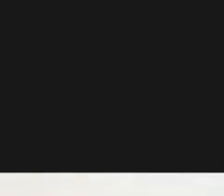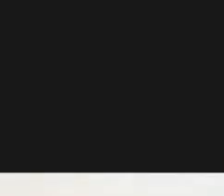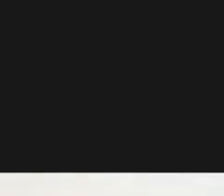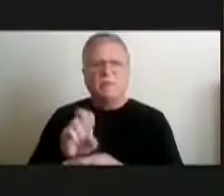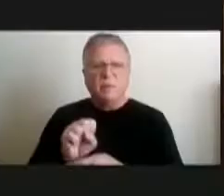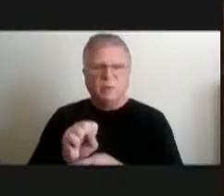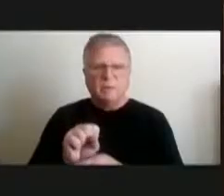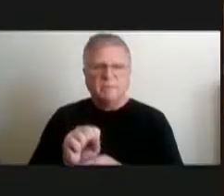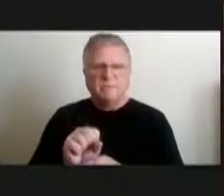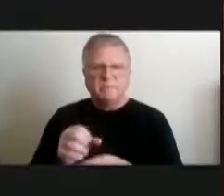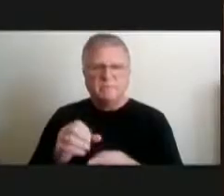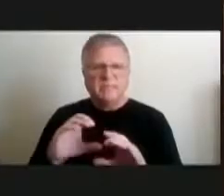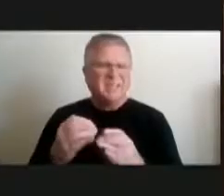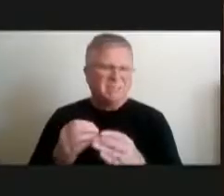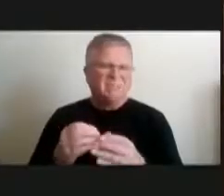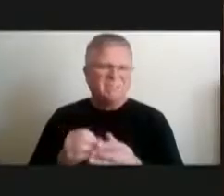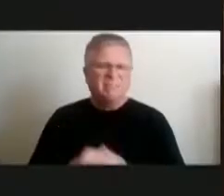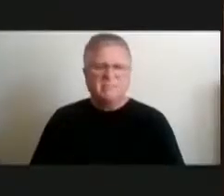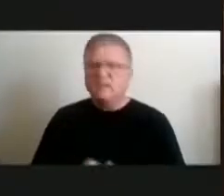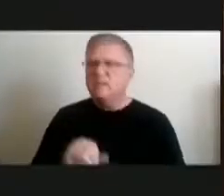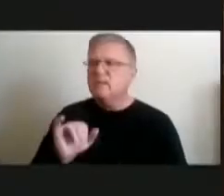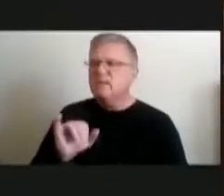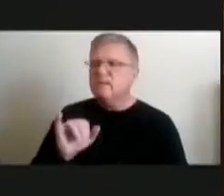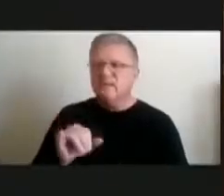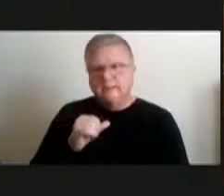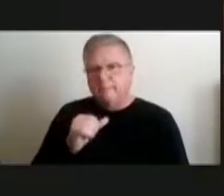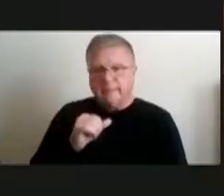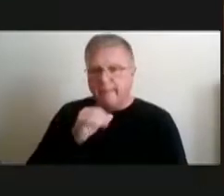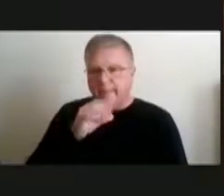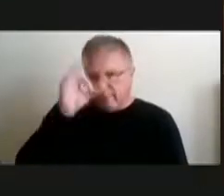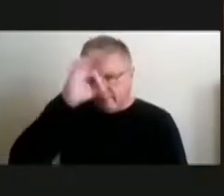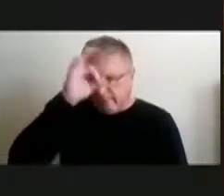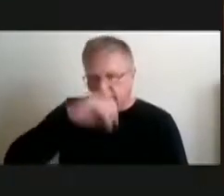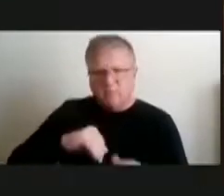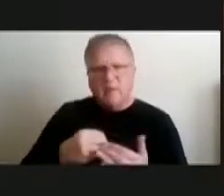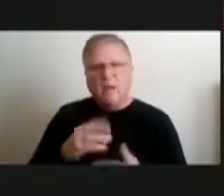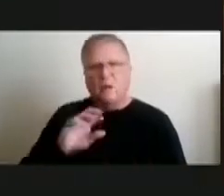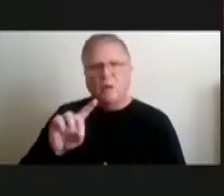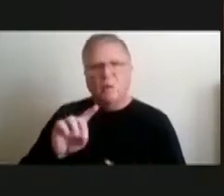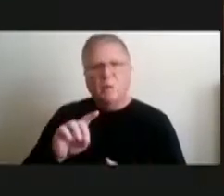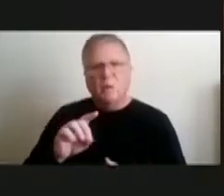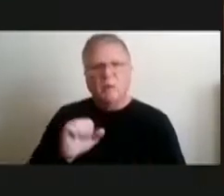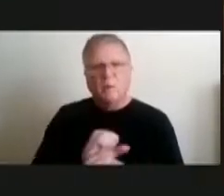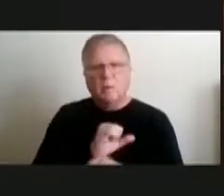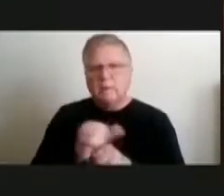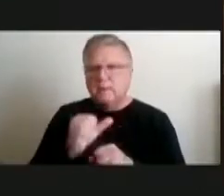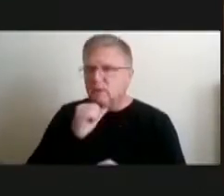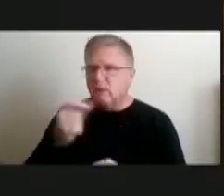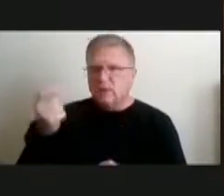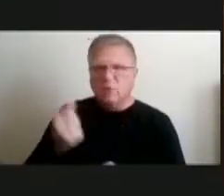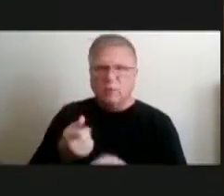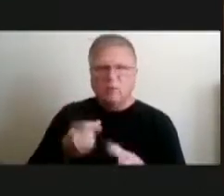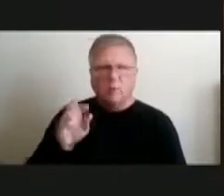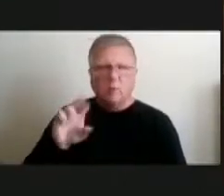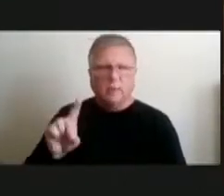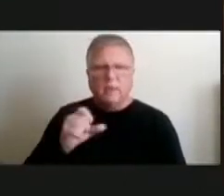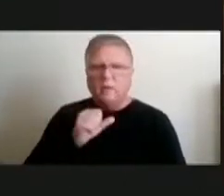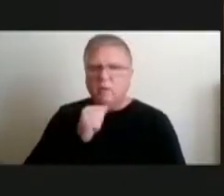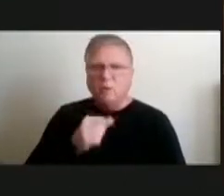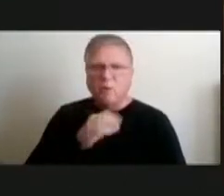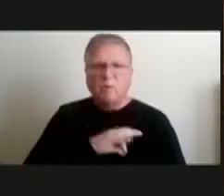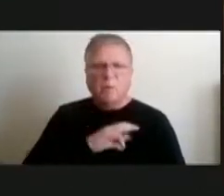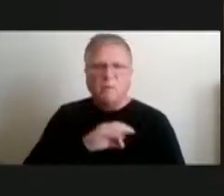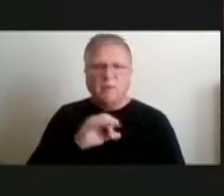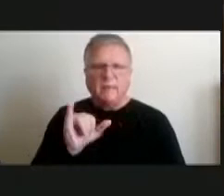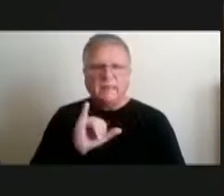so unlike and this is just my lack of knowledge for how rad works but it's not a grant from rad like other non-profits or like the library would get it's uh